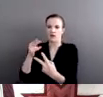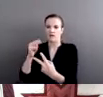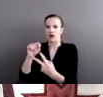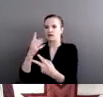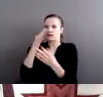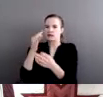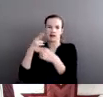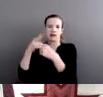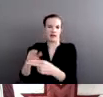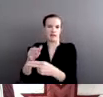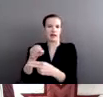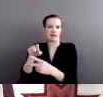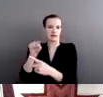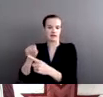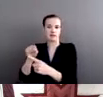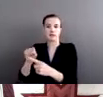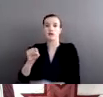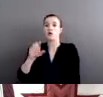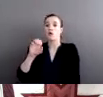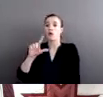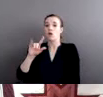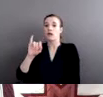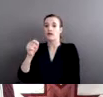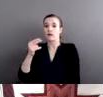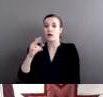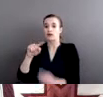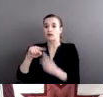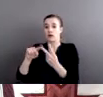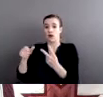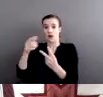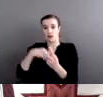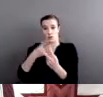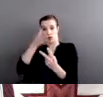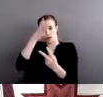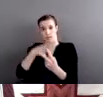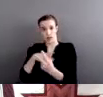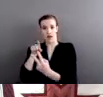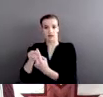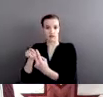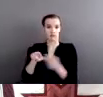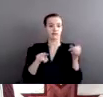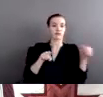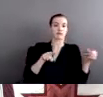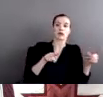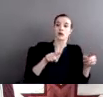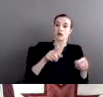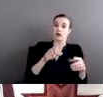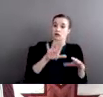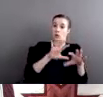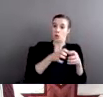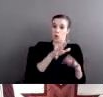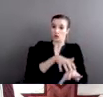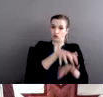Mr. Oliphant and his co-defendant were arrested by the Suquamish tribal police for a series of crimes